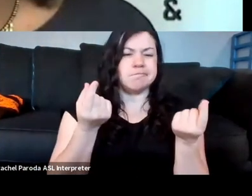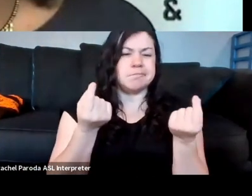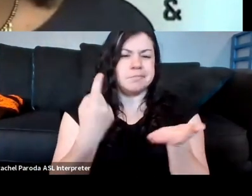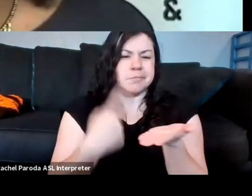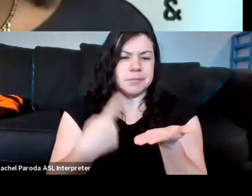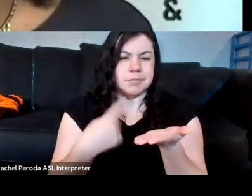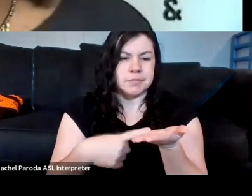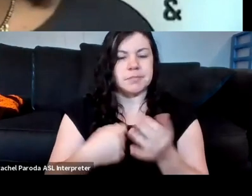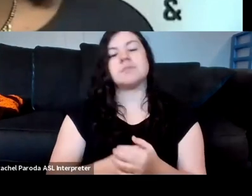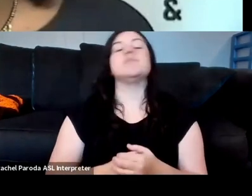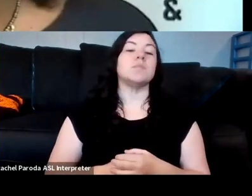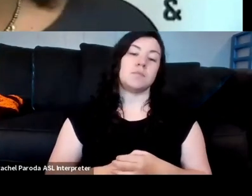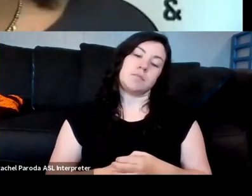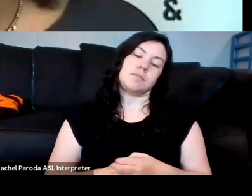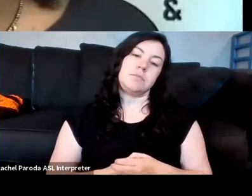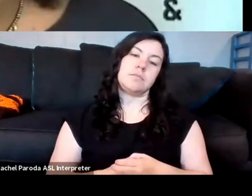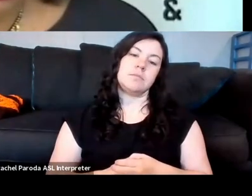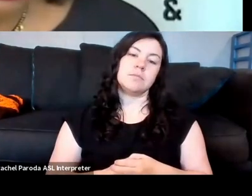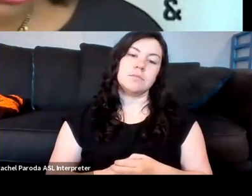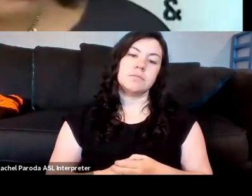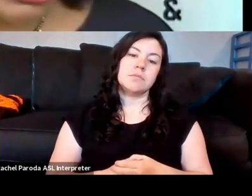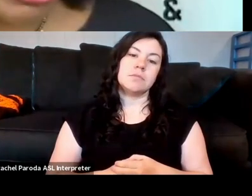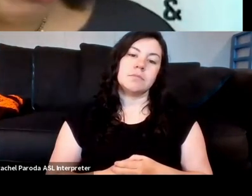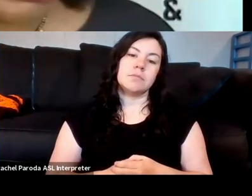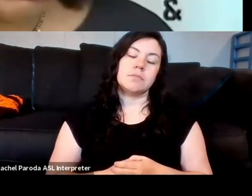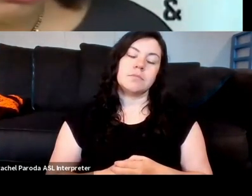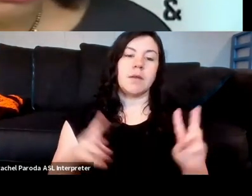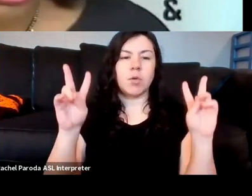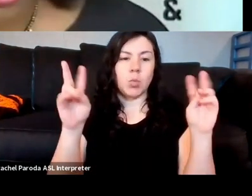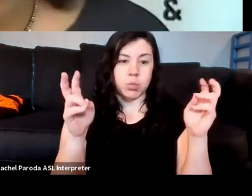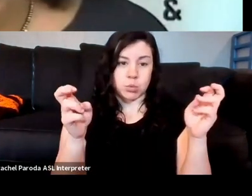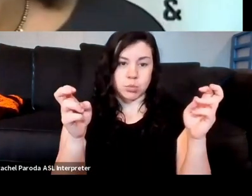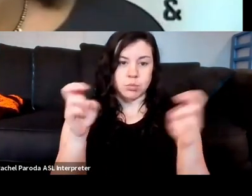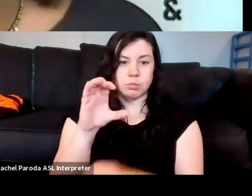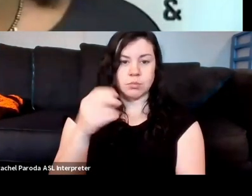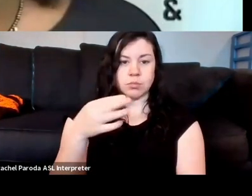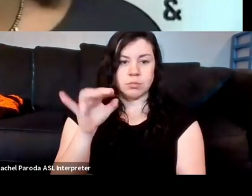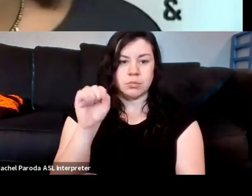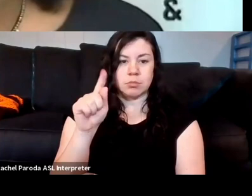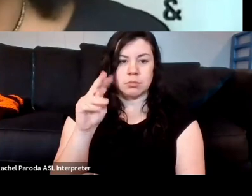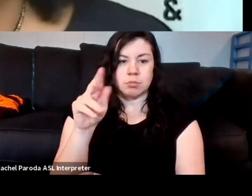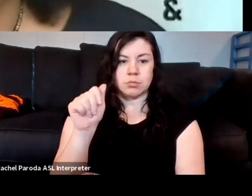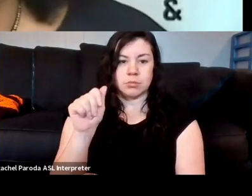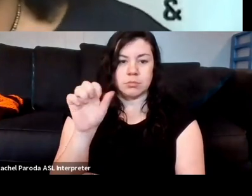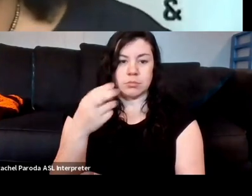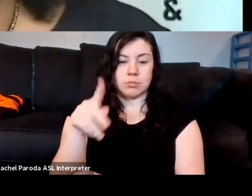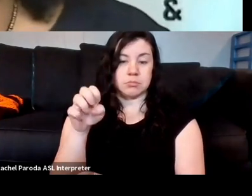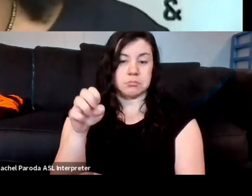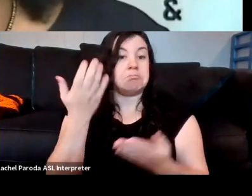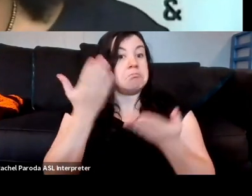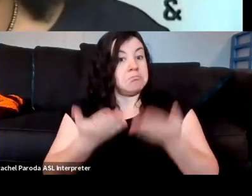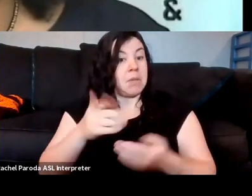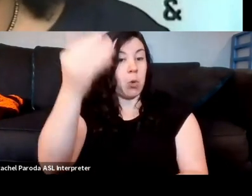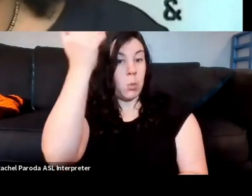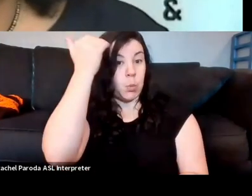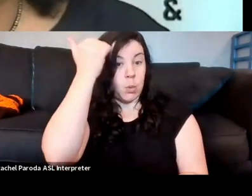So I want to share a quote from Christina Sharpe. And some of you do know that Dr. Christina Sharpe was at our keynote